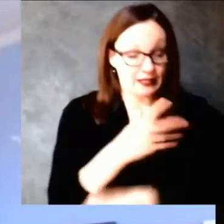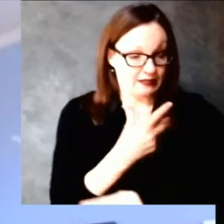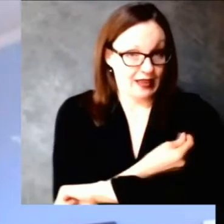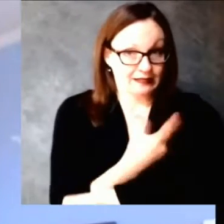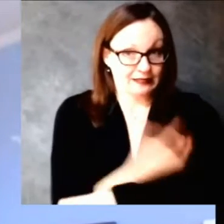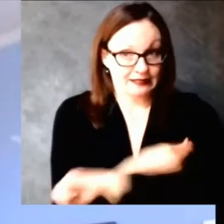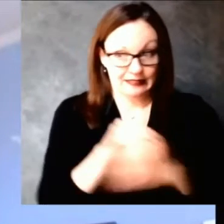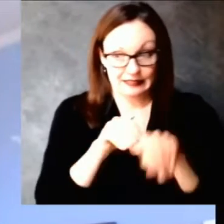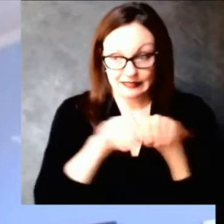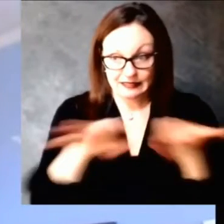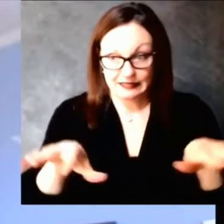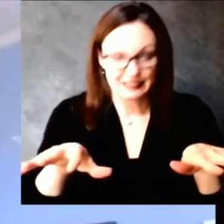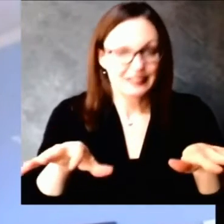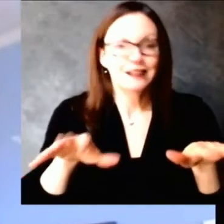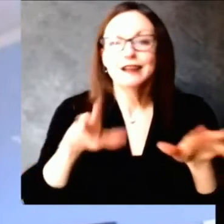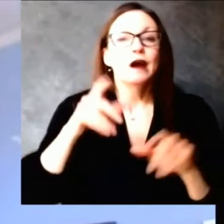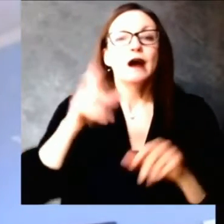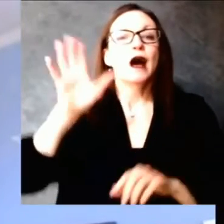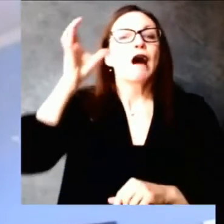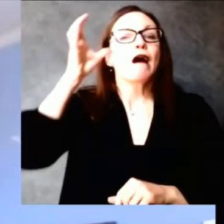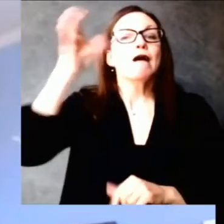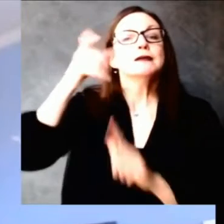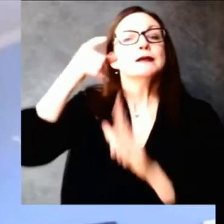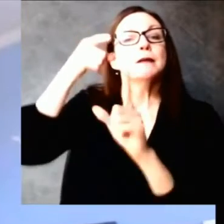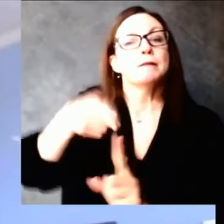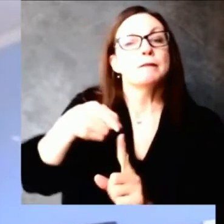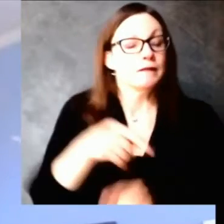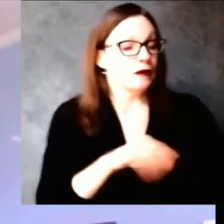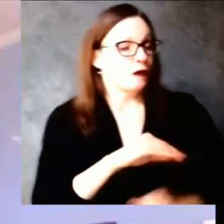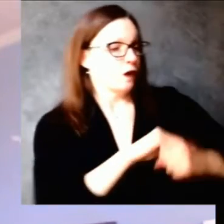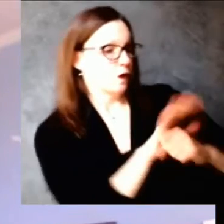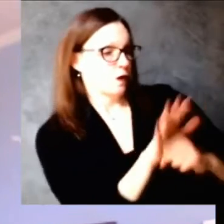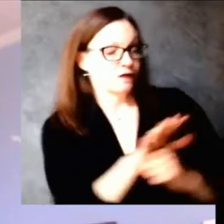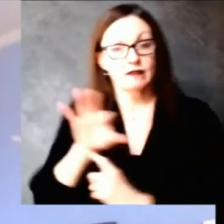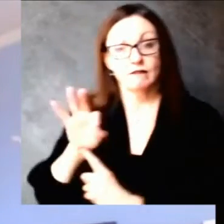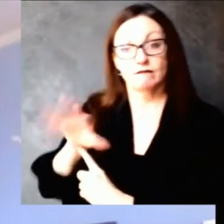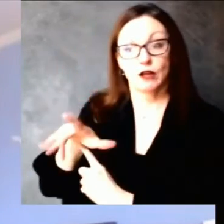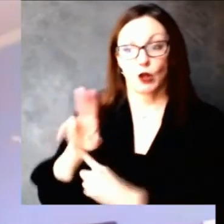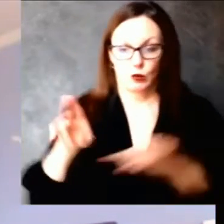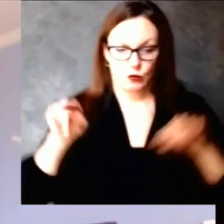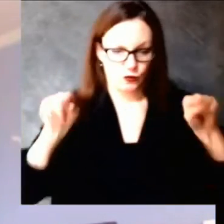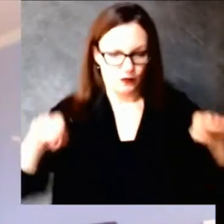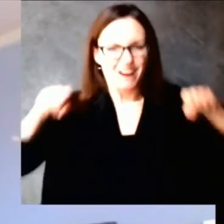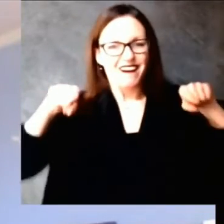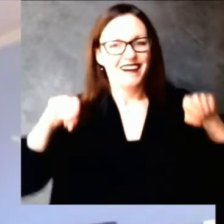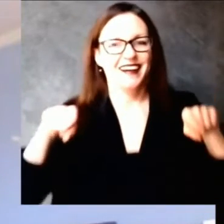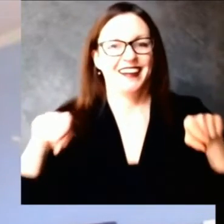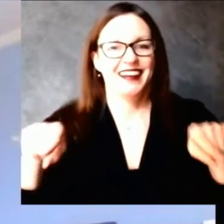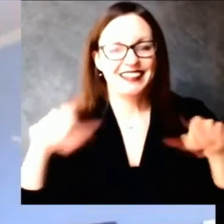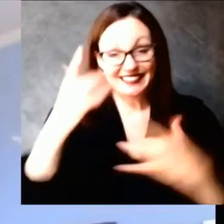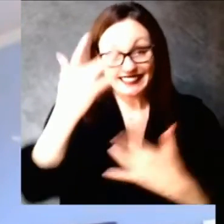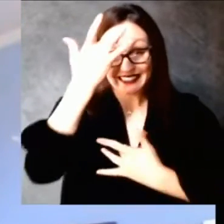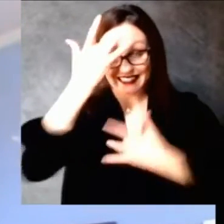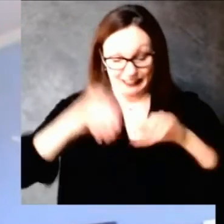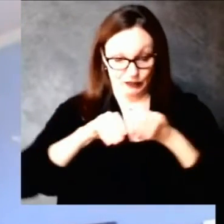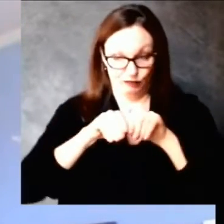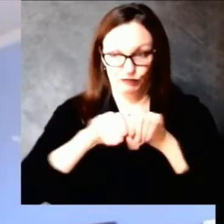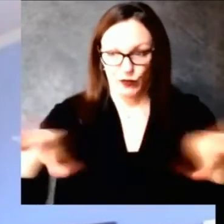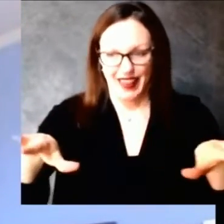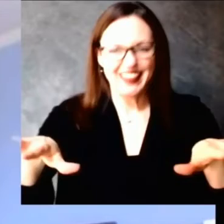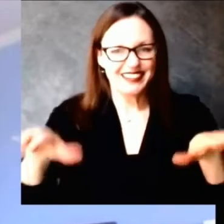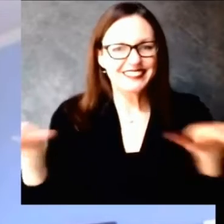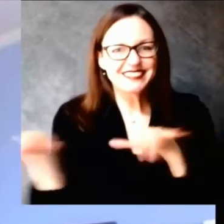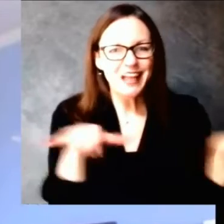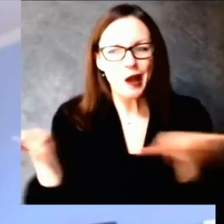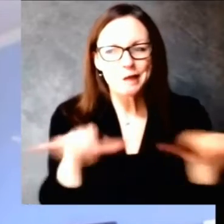a source of infection from school-aged children back into the families and into the communities. Not the only one, but one that's important.